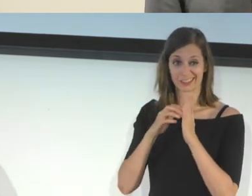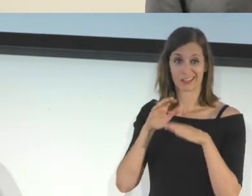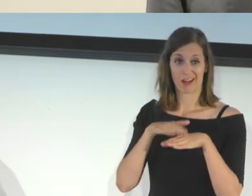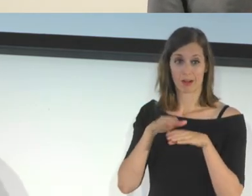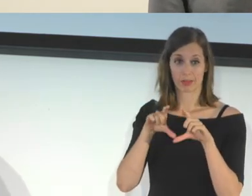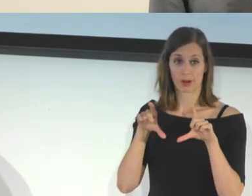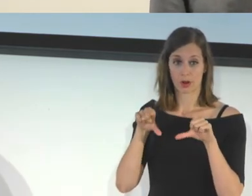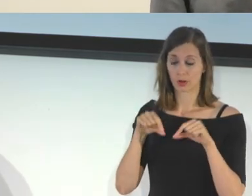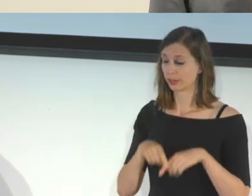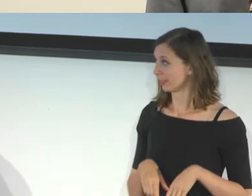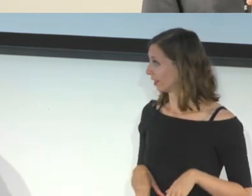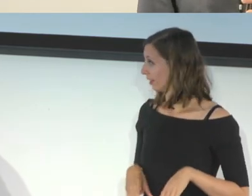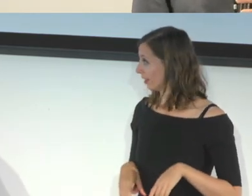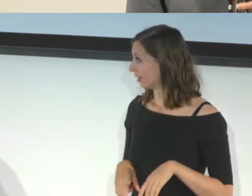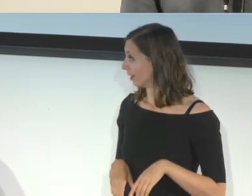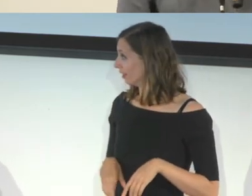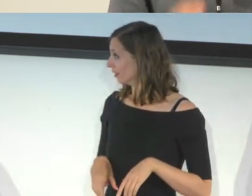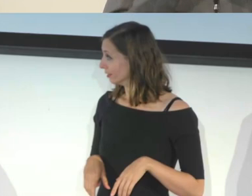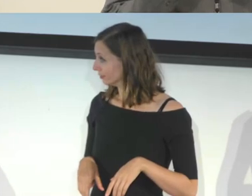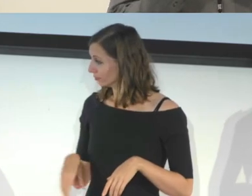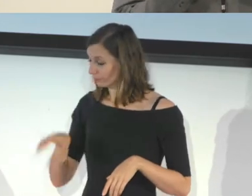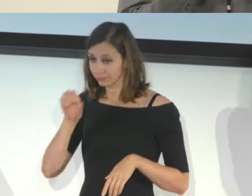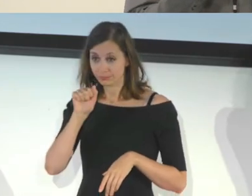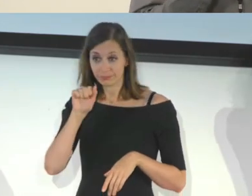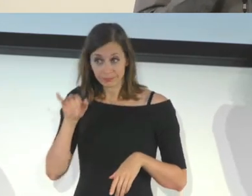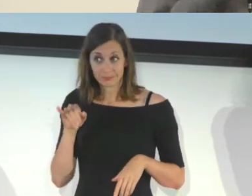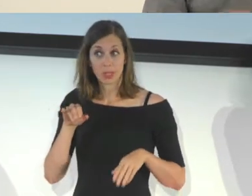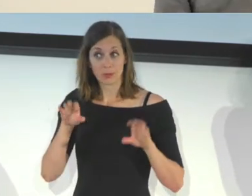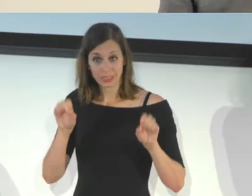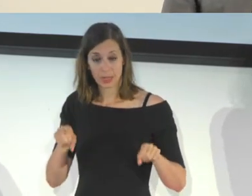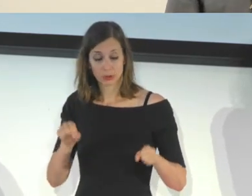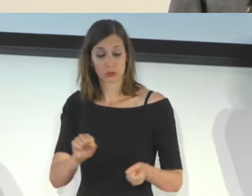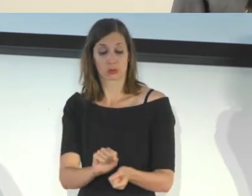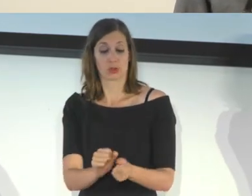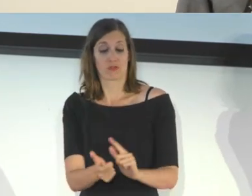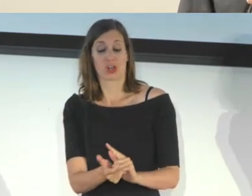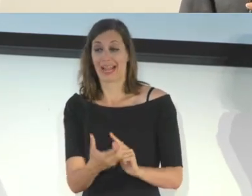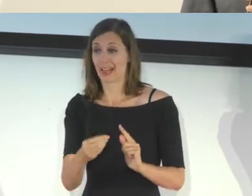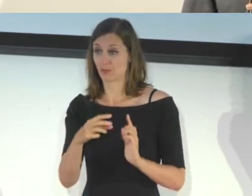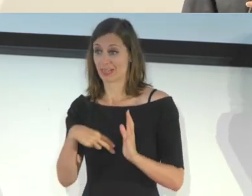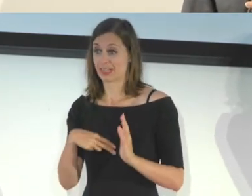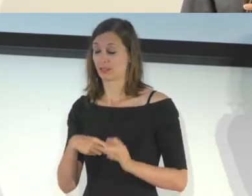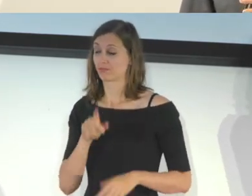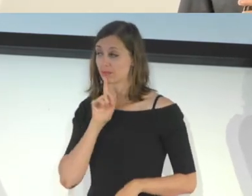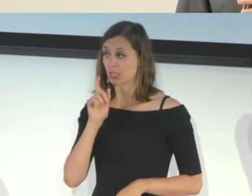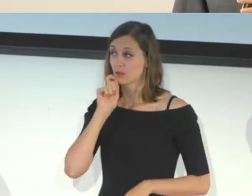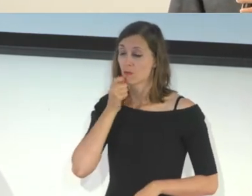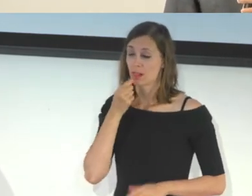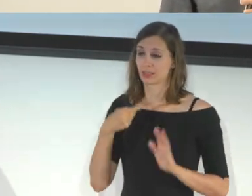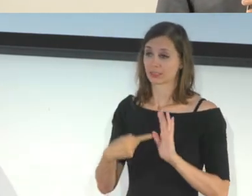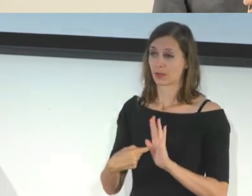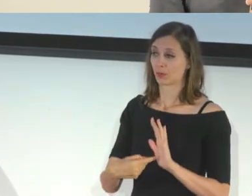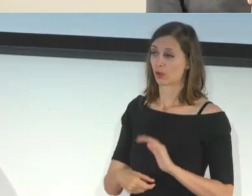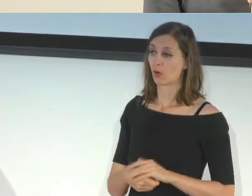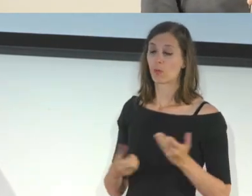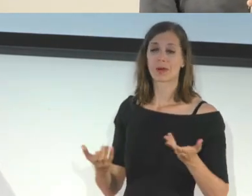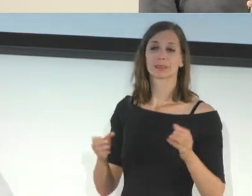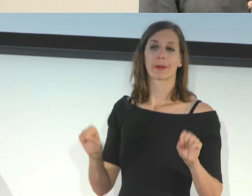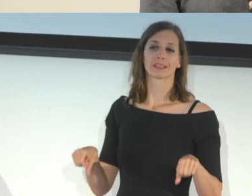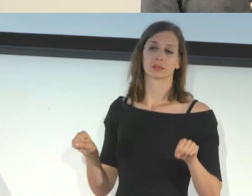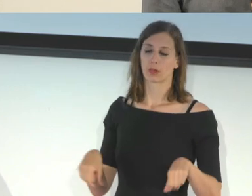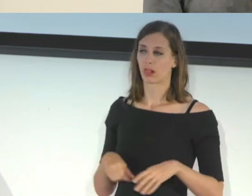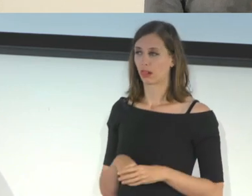the AI was able to do the OCR and convert it and read it. Yeah, so we think this is a pretty cool example of what's possible